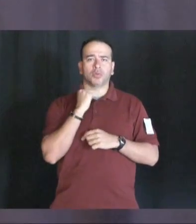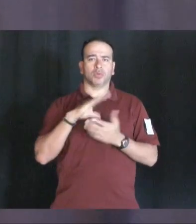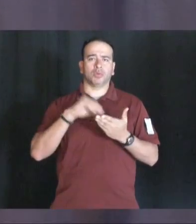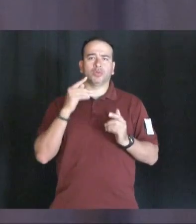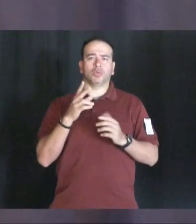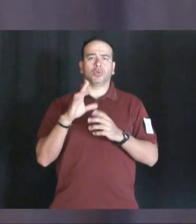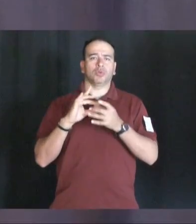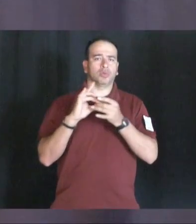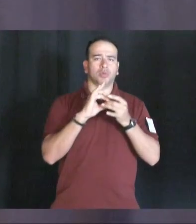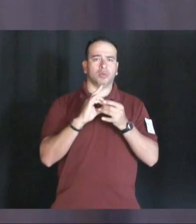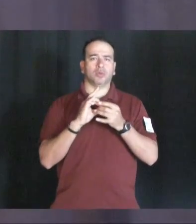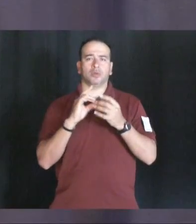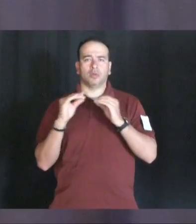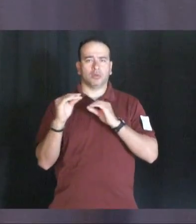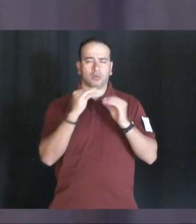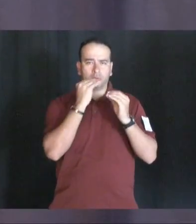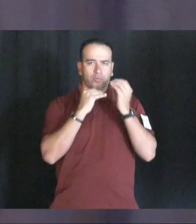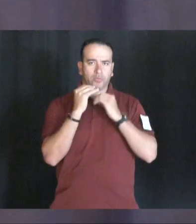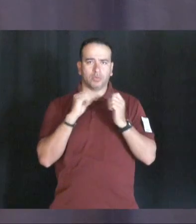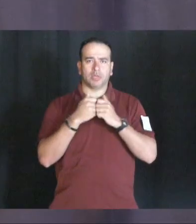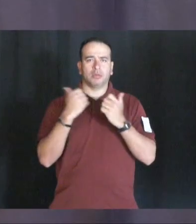Thursday for food, games, and more.